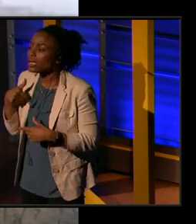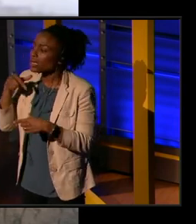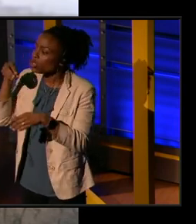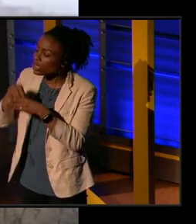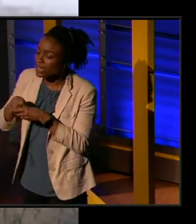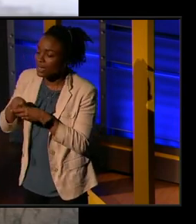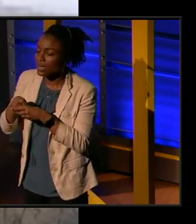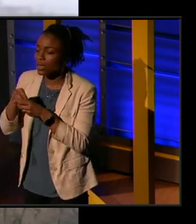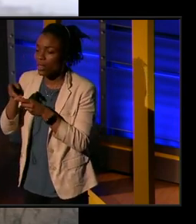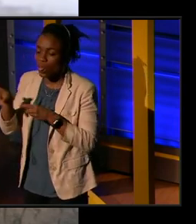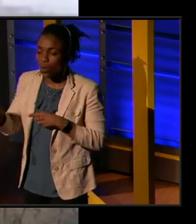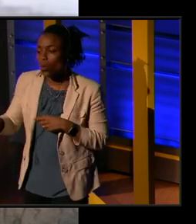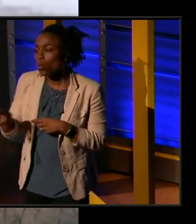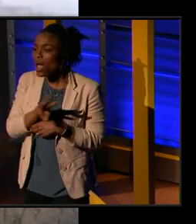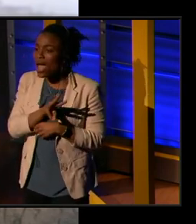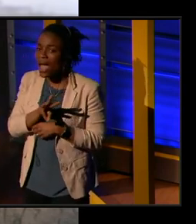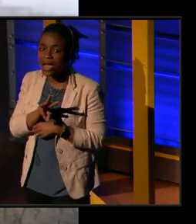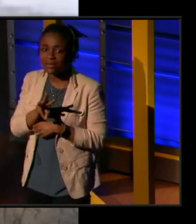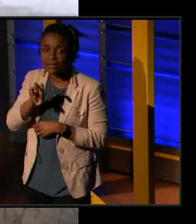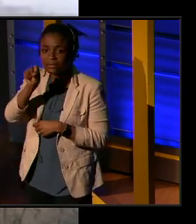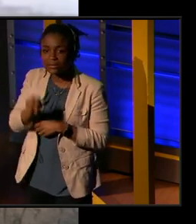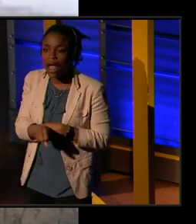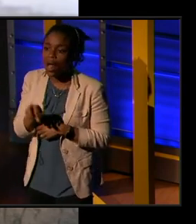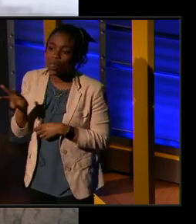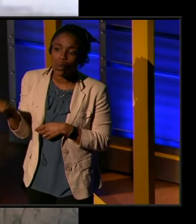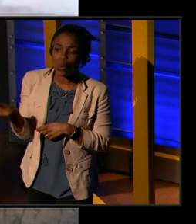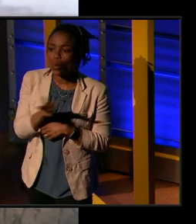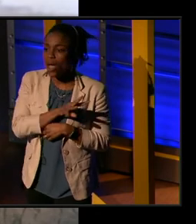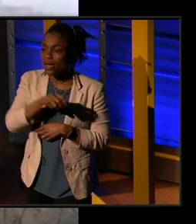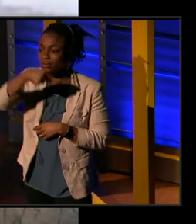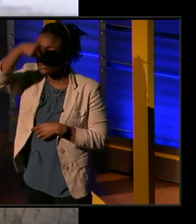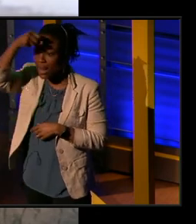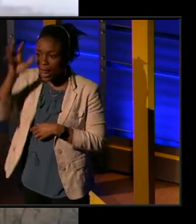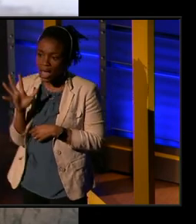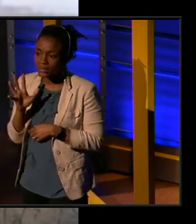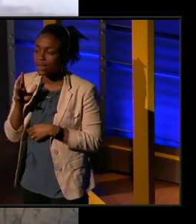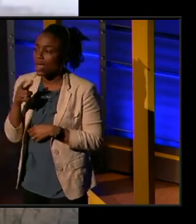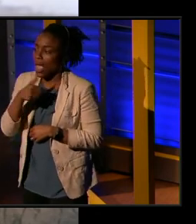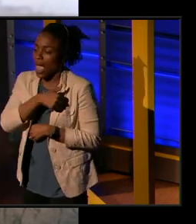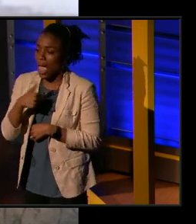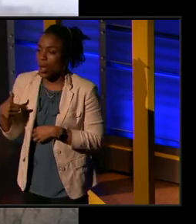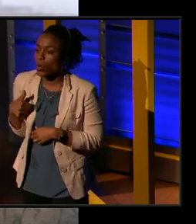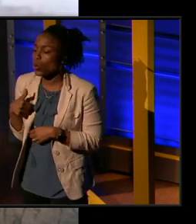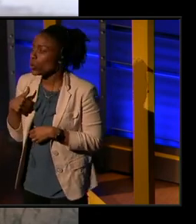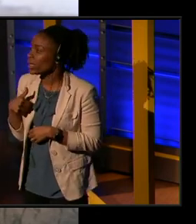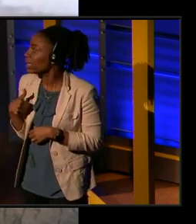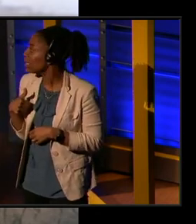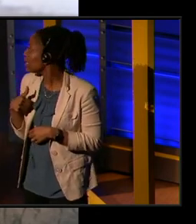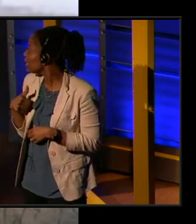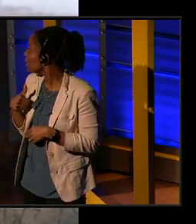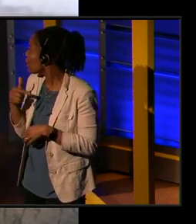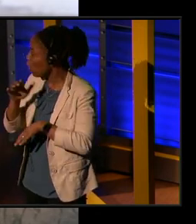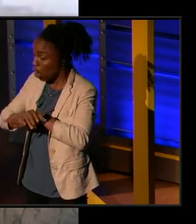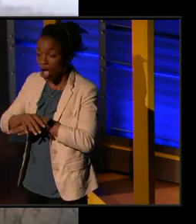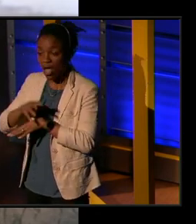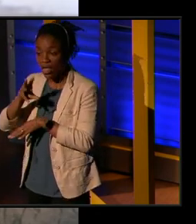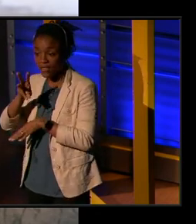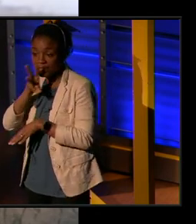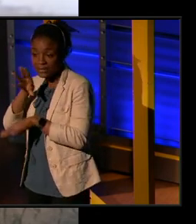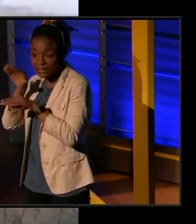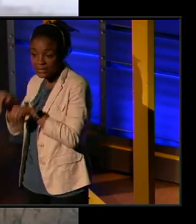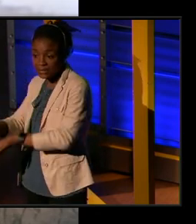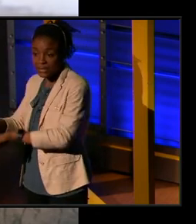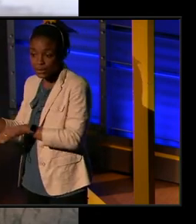in the western, southwestern Alaska. And we're also right on the Bering Sea. And so as we're seeing this